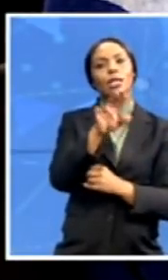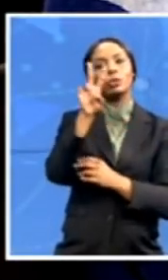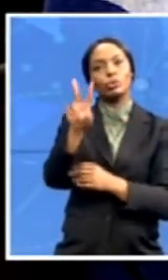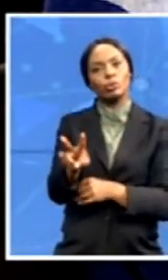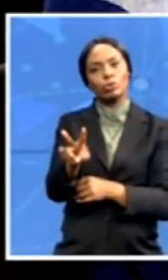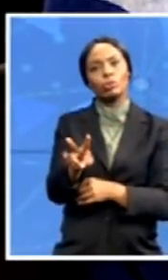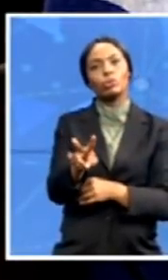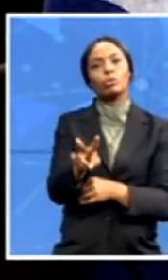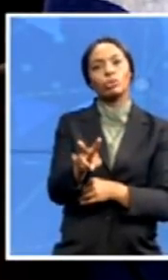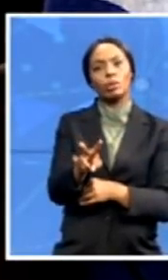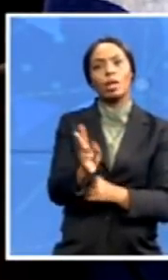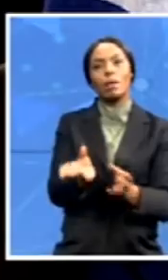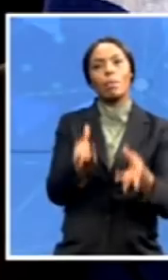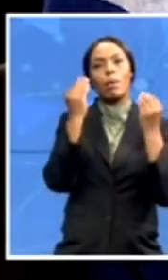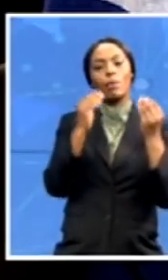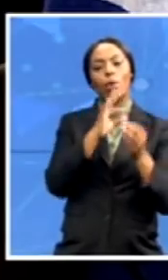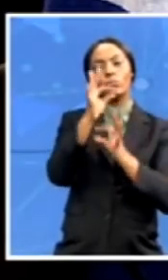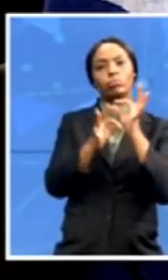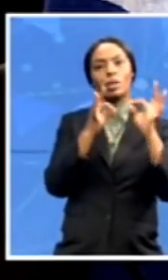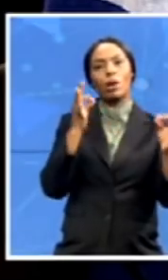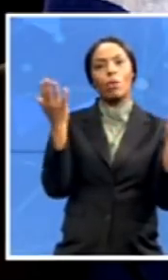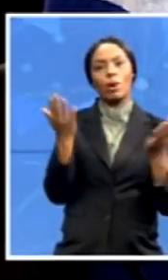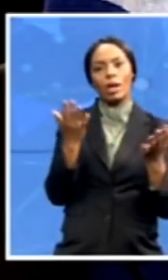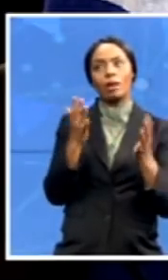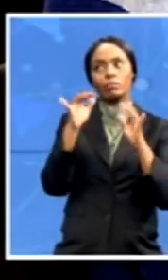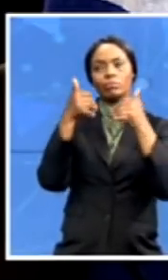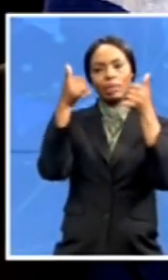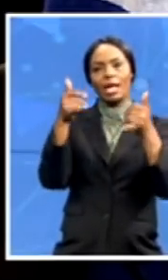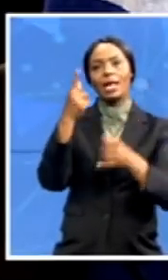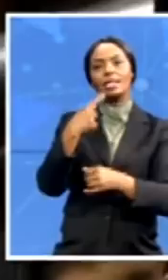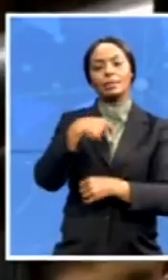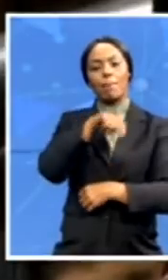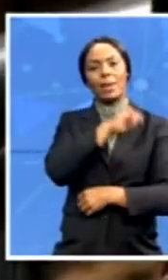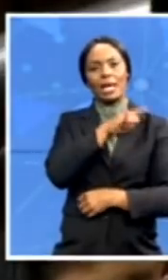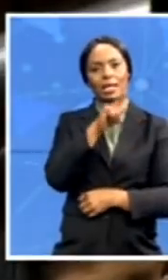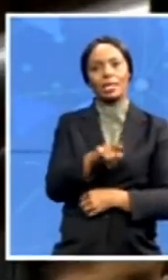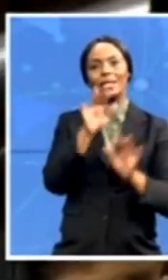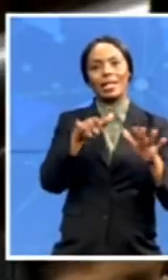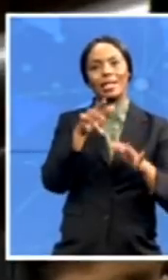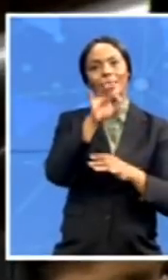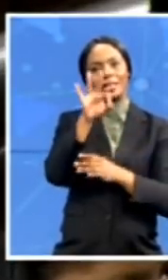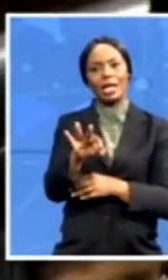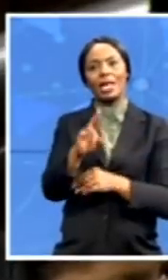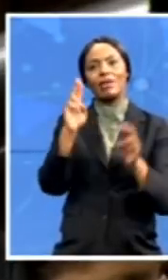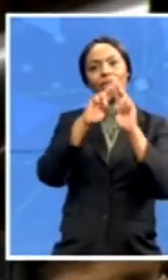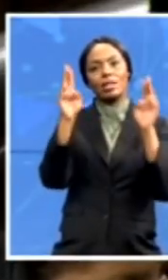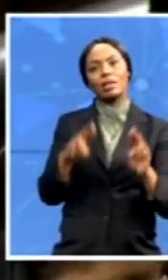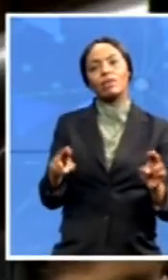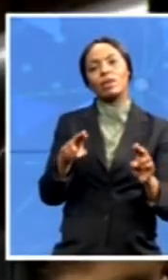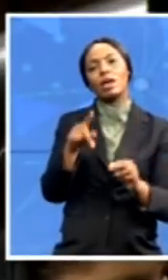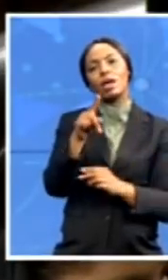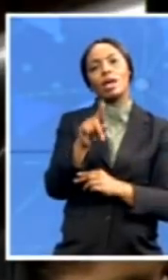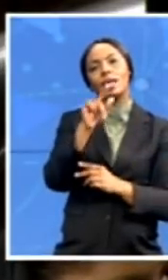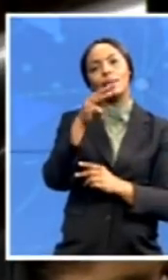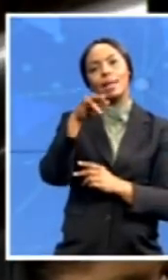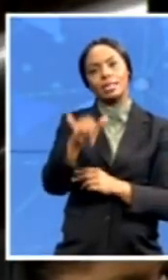Spain. Nineteen ninety-three, Philadelphia Liberty Medal. Nineteen ninety-three, Nobel